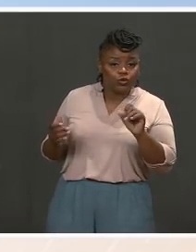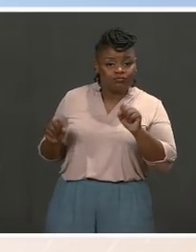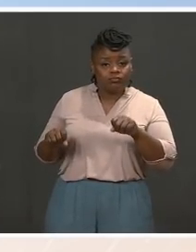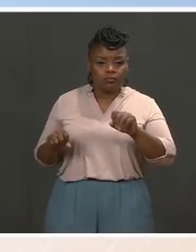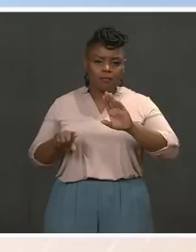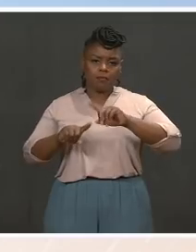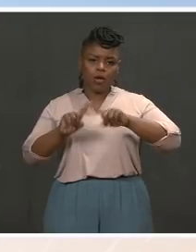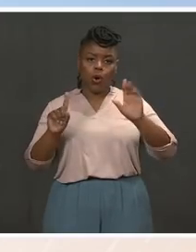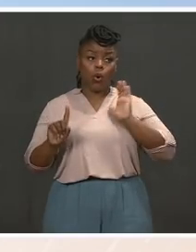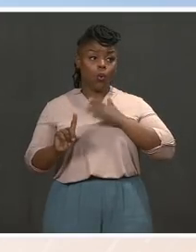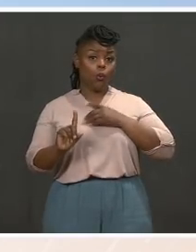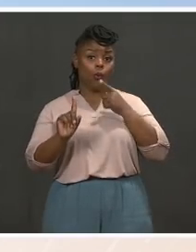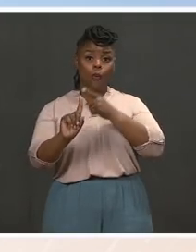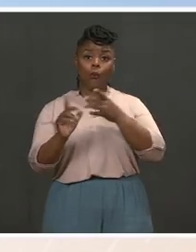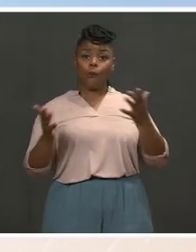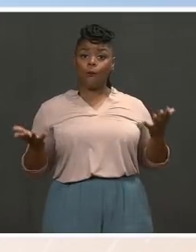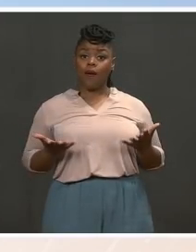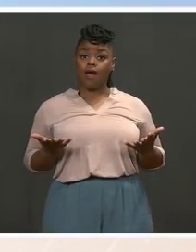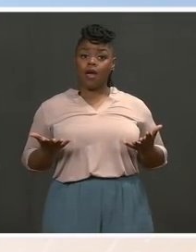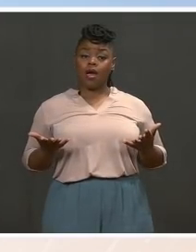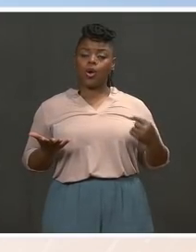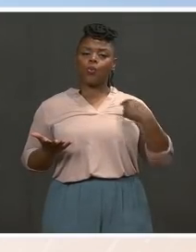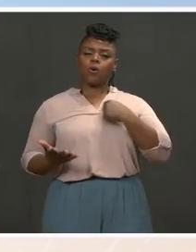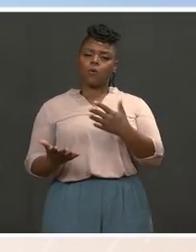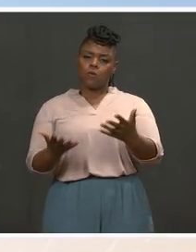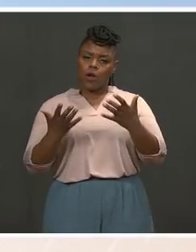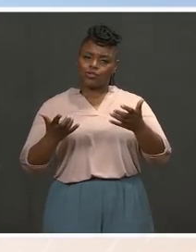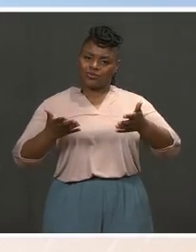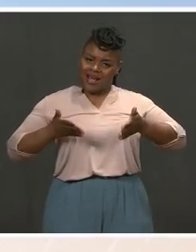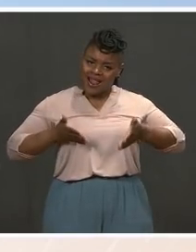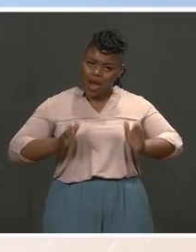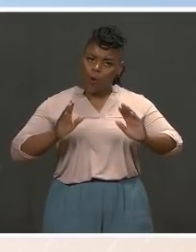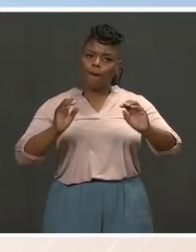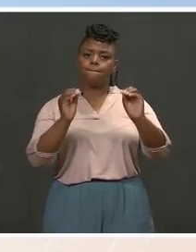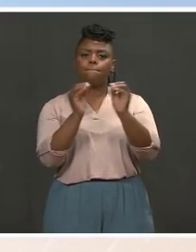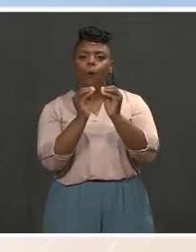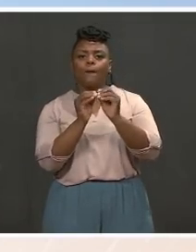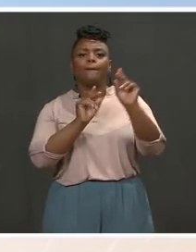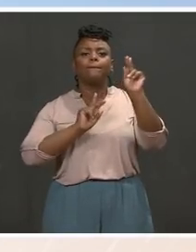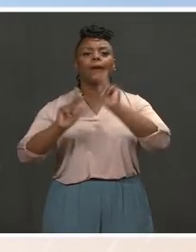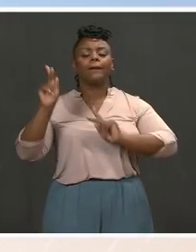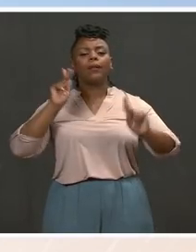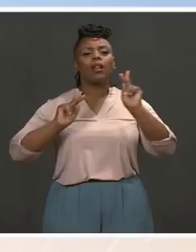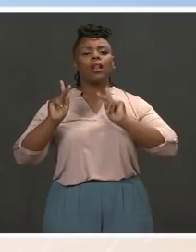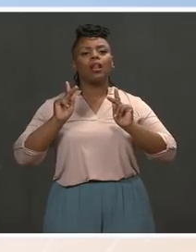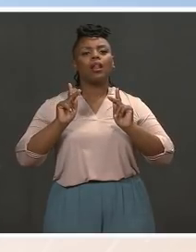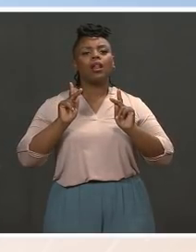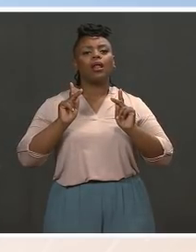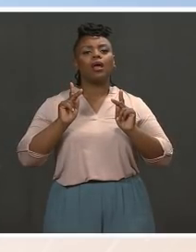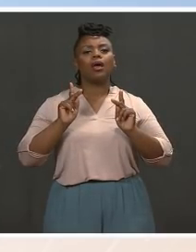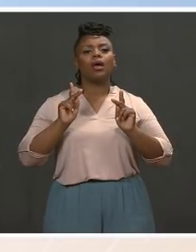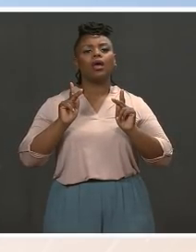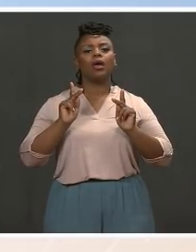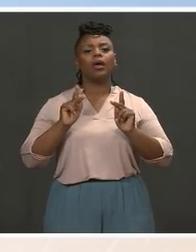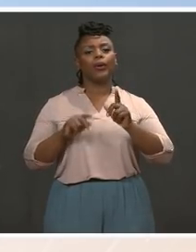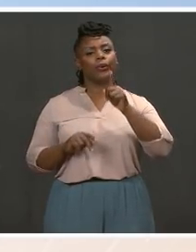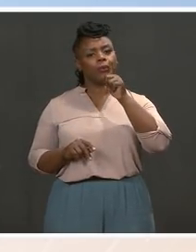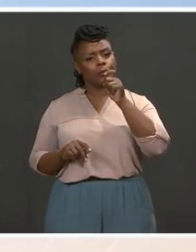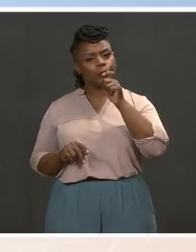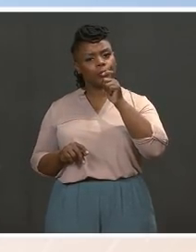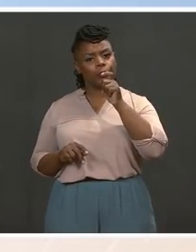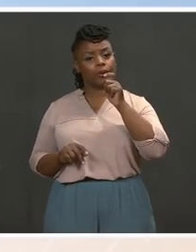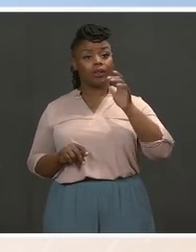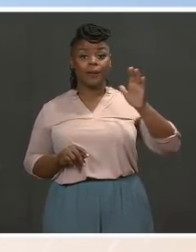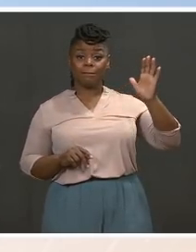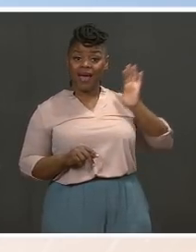is enable additional members of the team who would not have been able to continue serving in past administrations